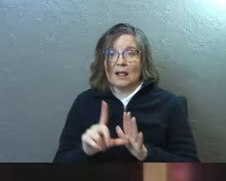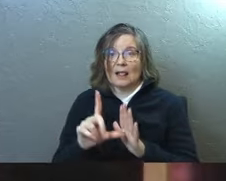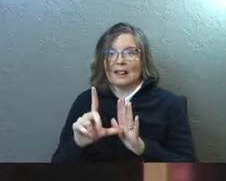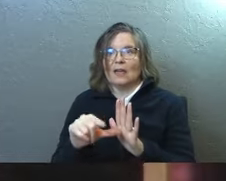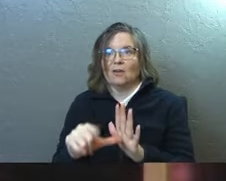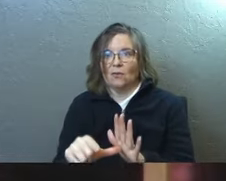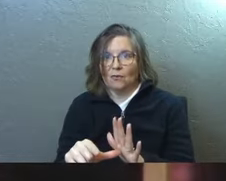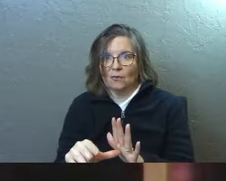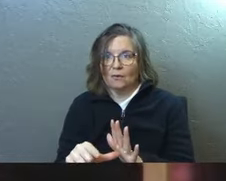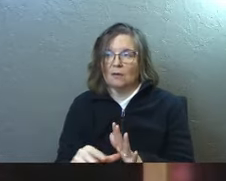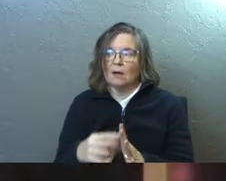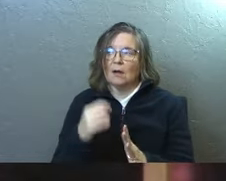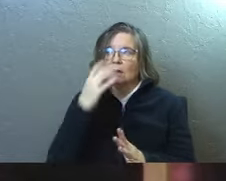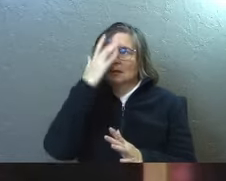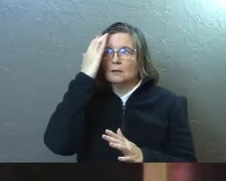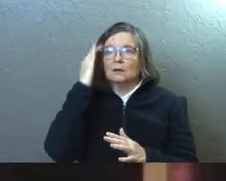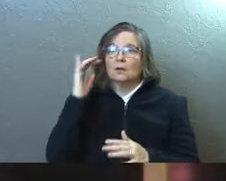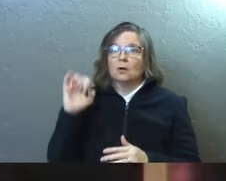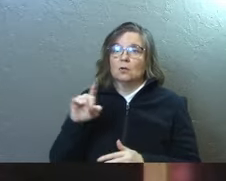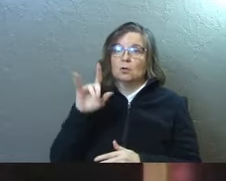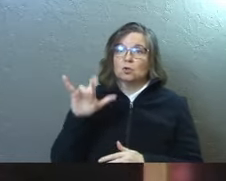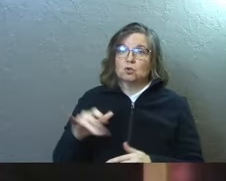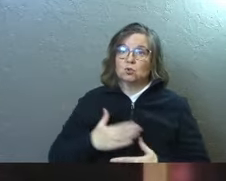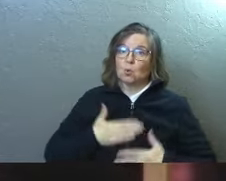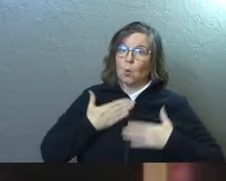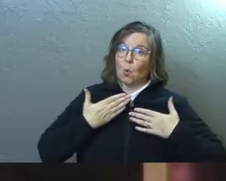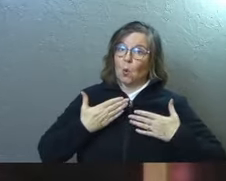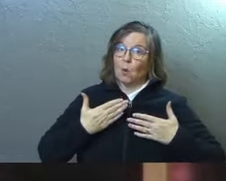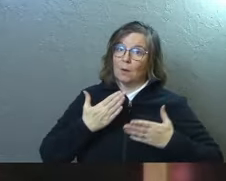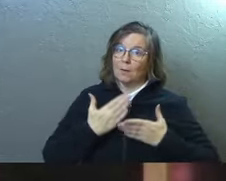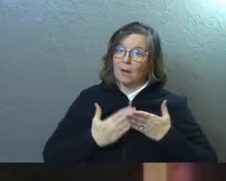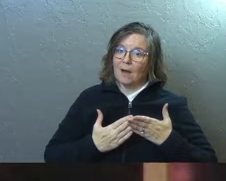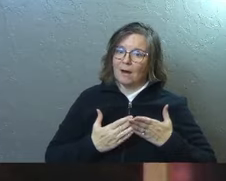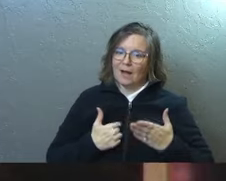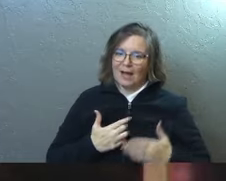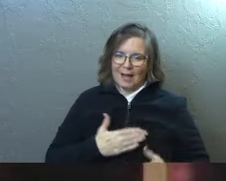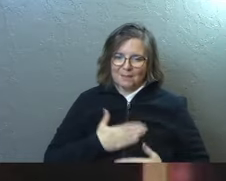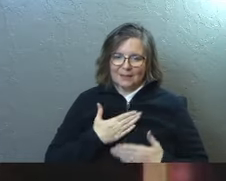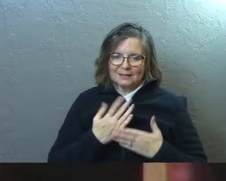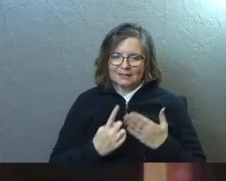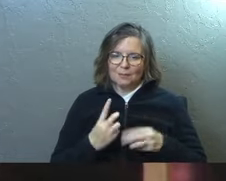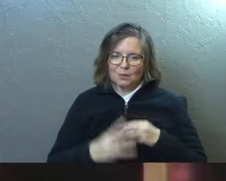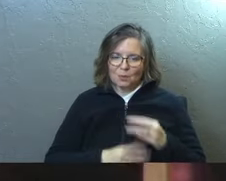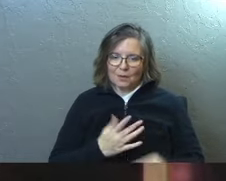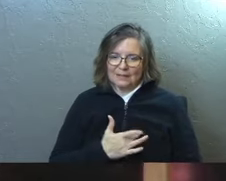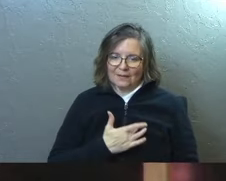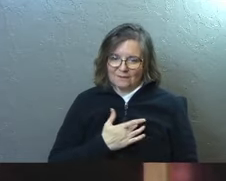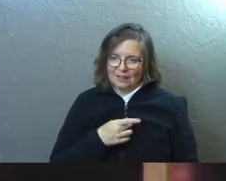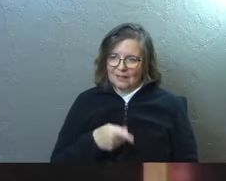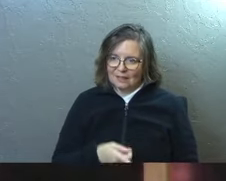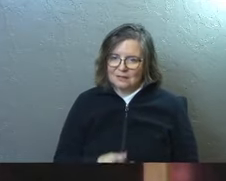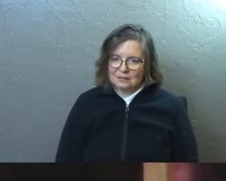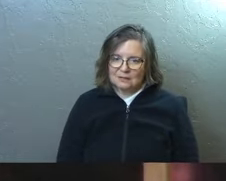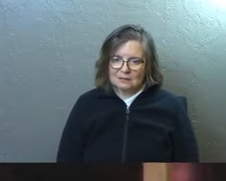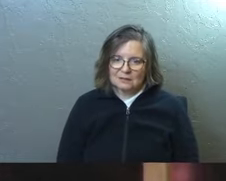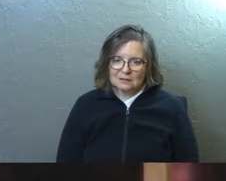later. And the joy part that I was starting to feel is like, I'm glad somebody in the world is feeling this.